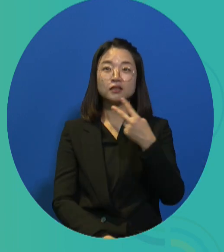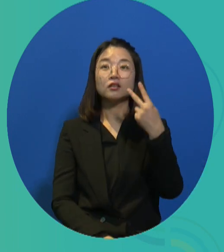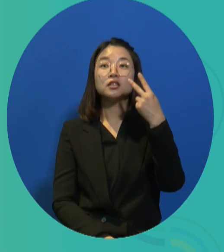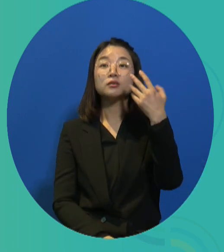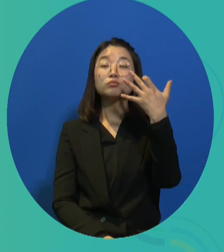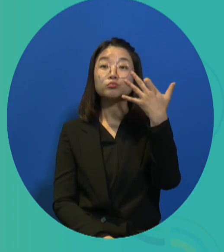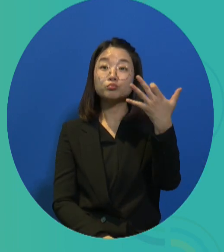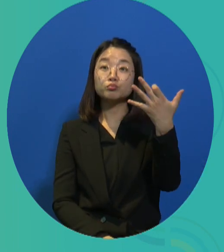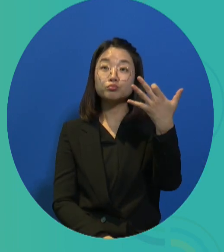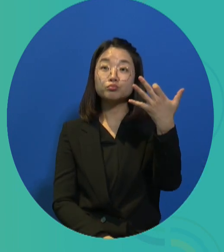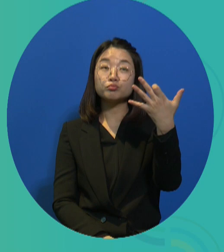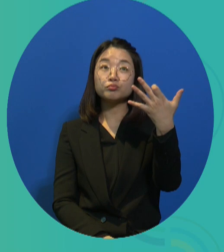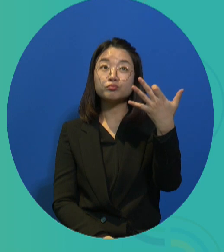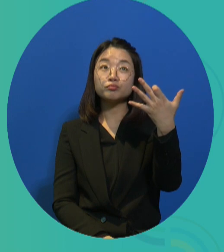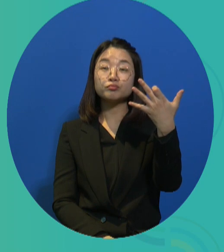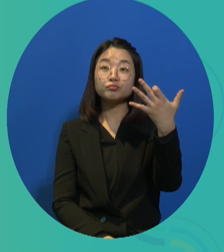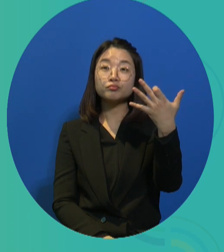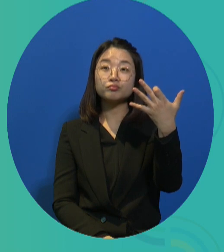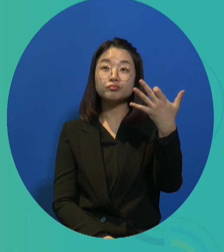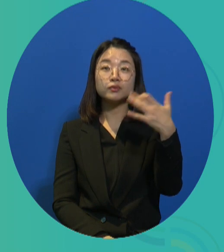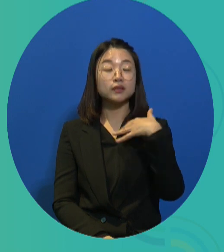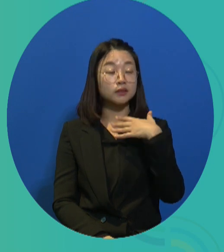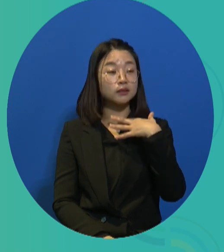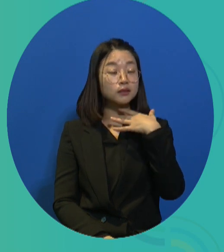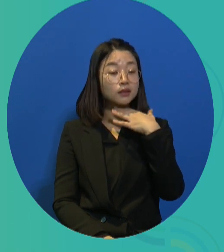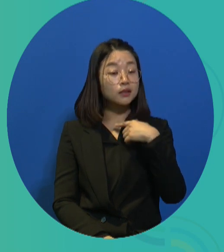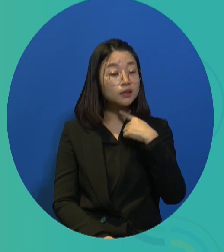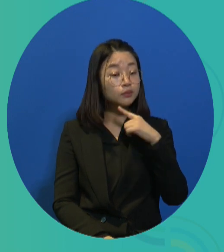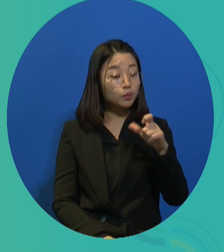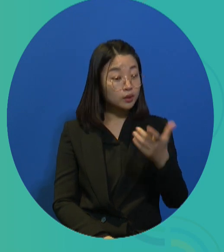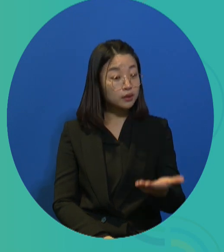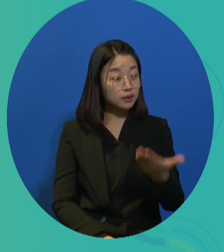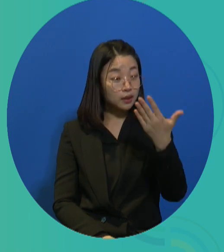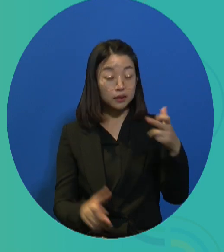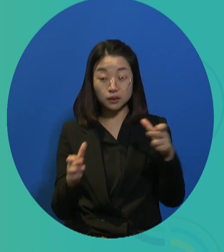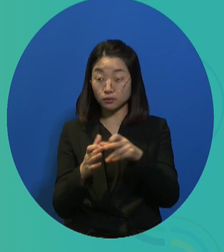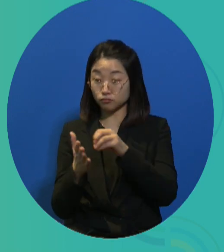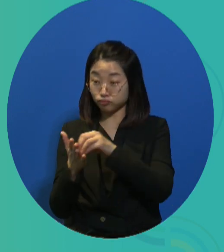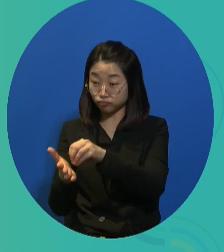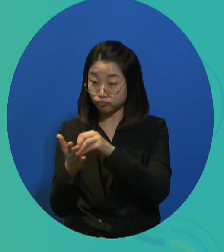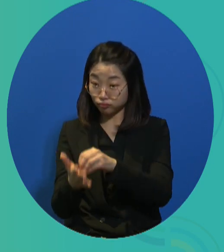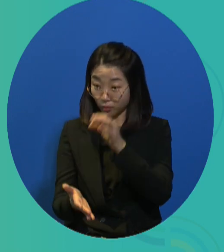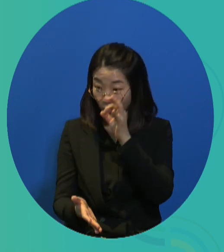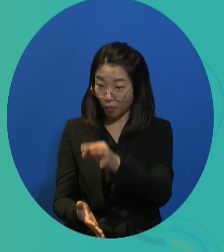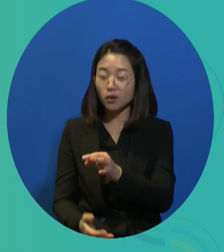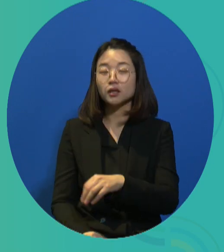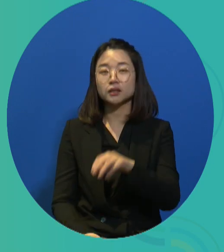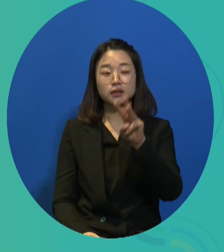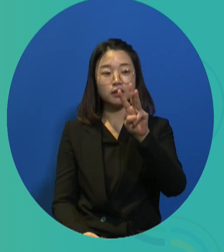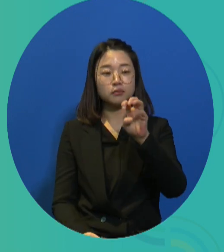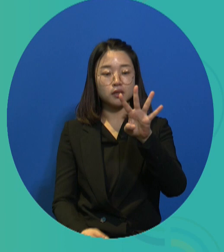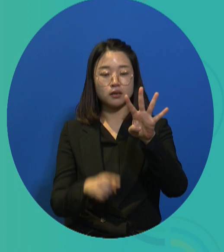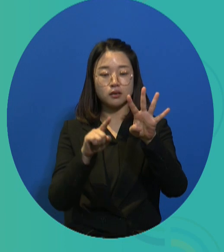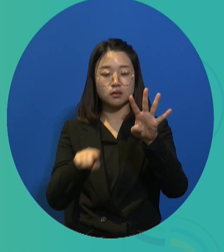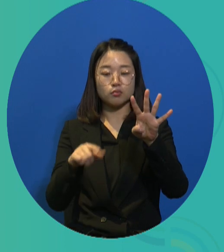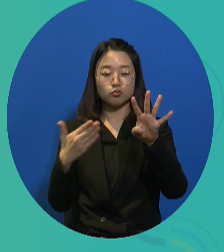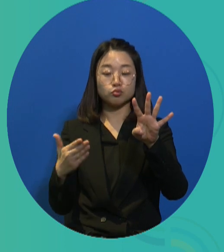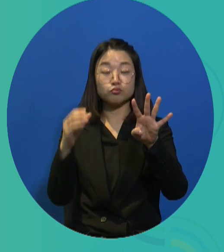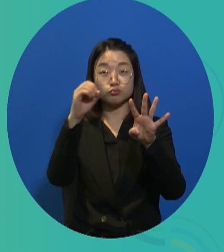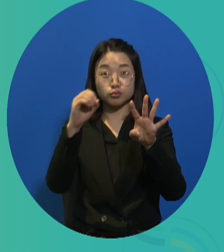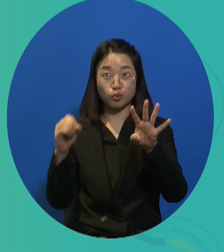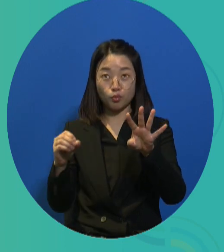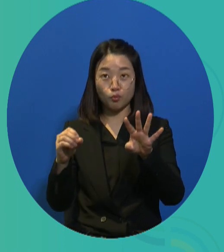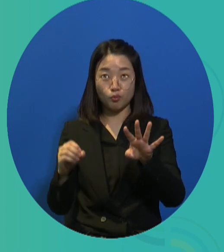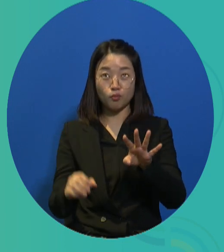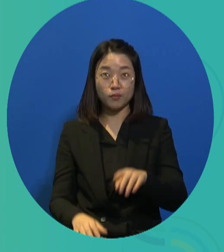Back in 2019, the employment rate of disabled persons that are older than 15